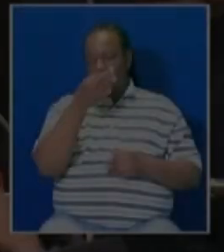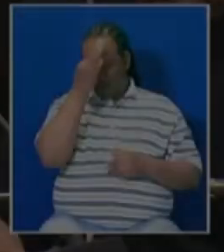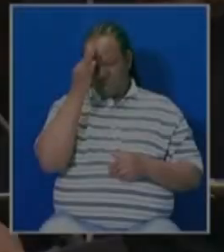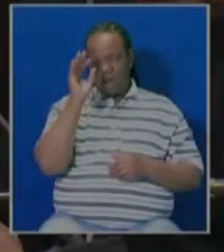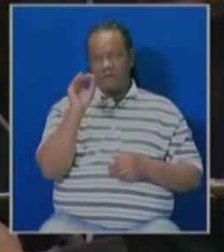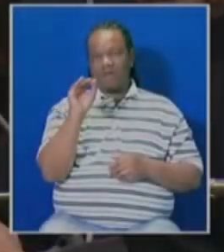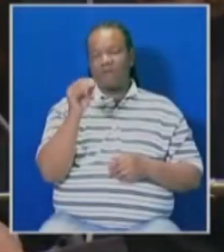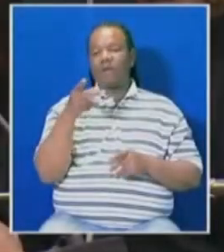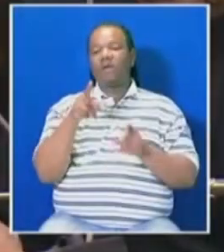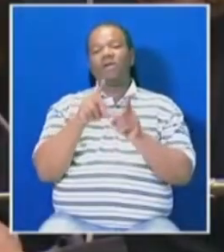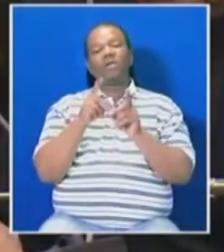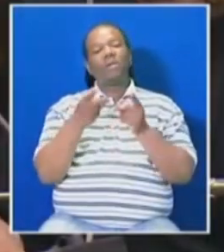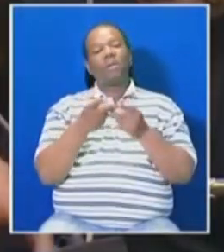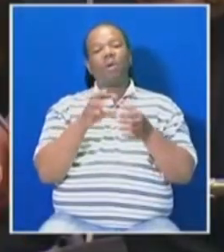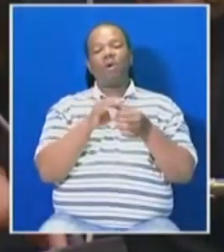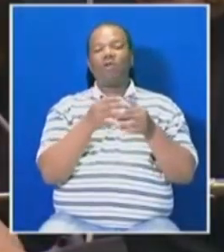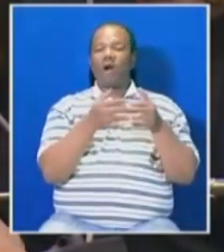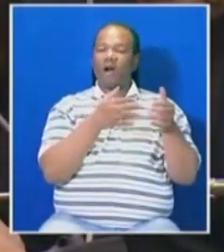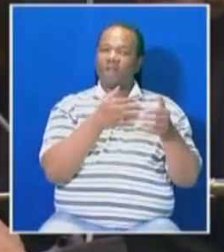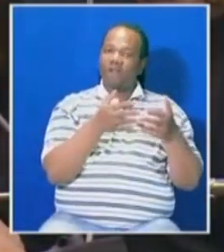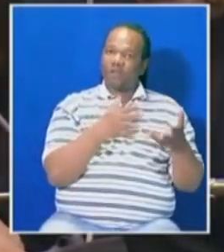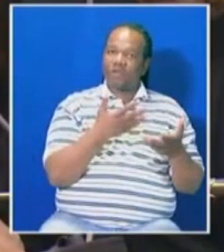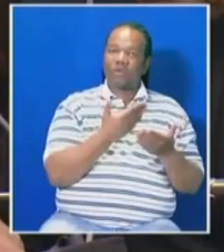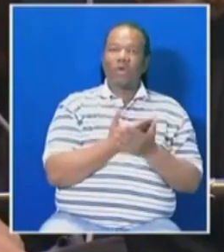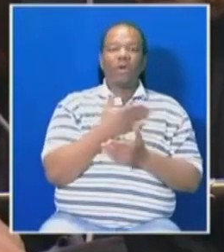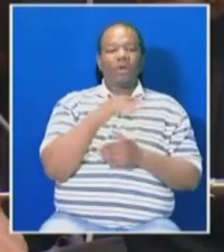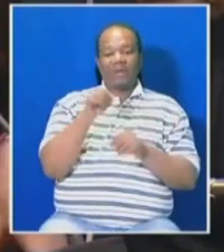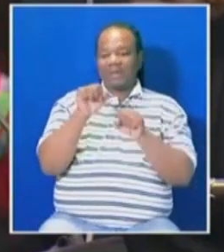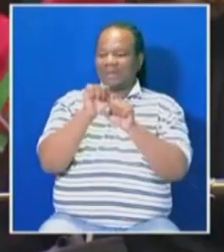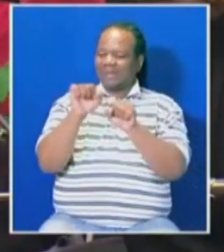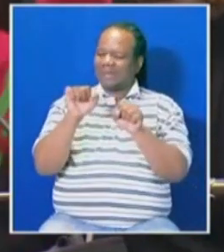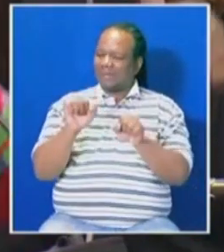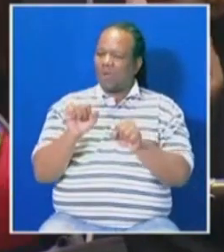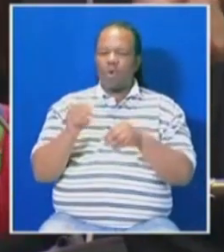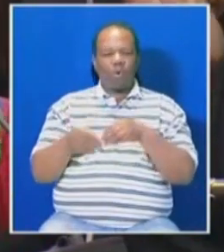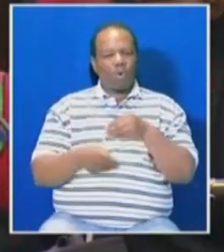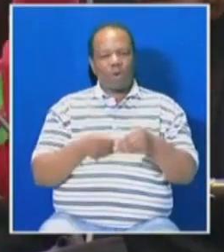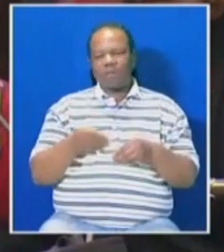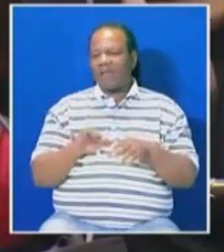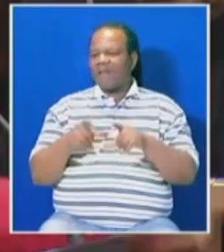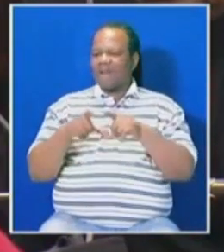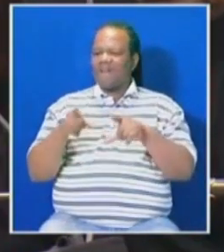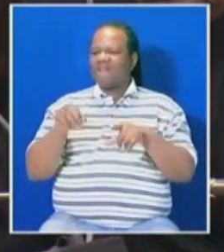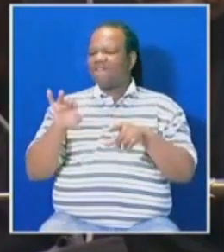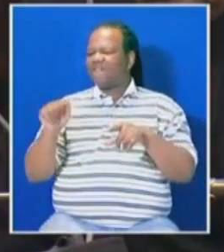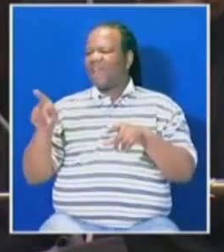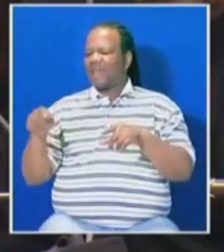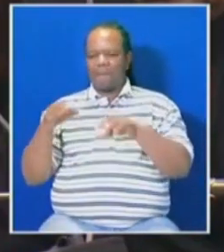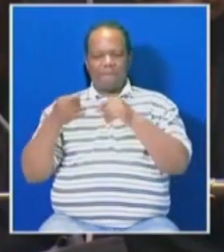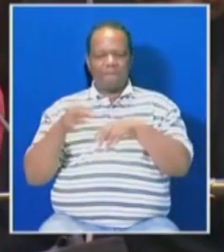The Department of Home Affairs has failed to deal with systematic corruption at all levels from fake IDs, fake marriages,